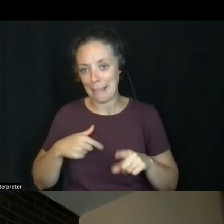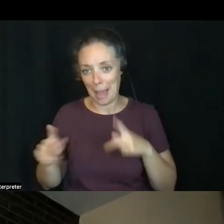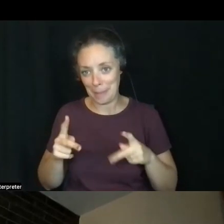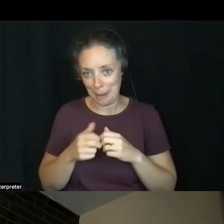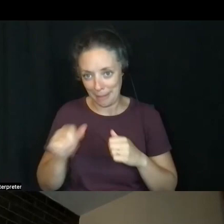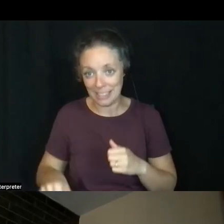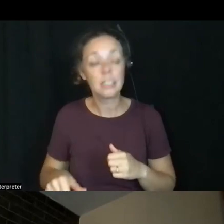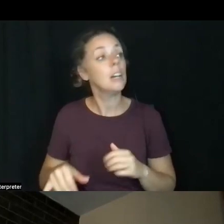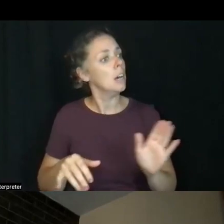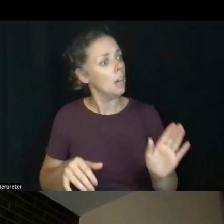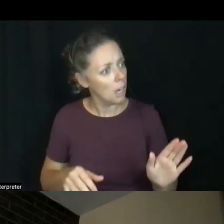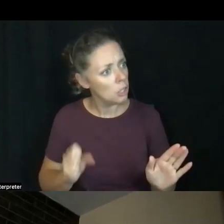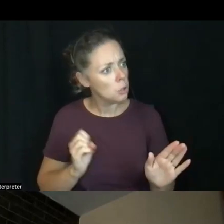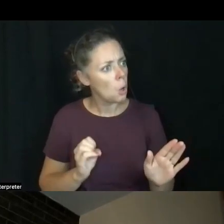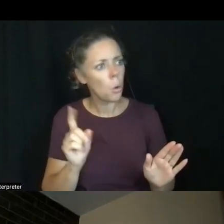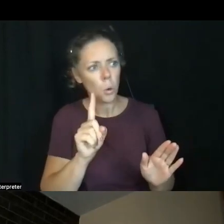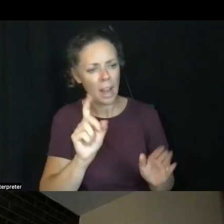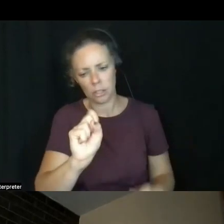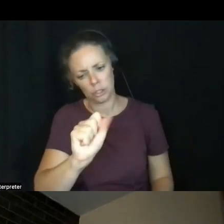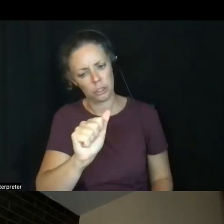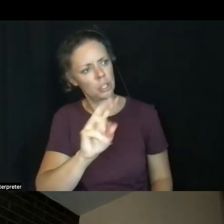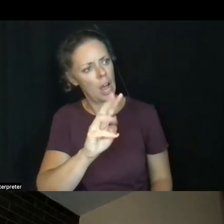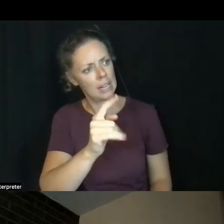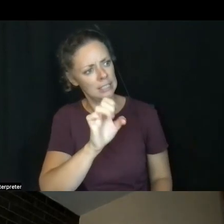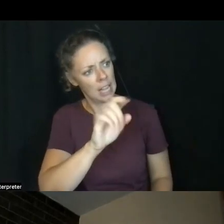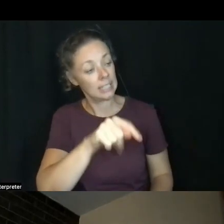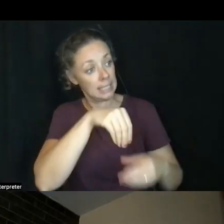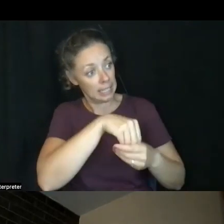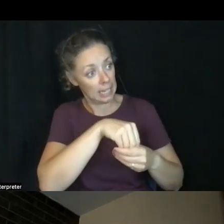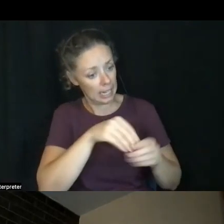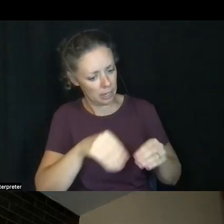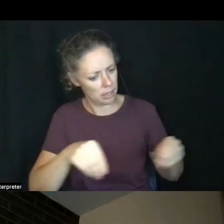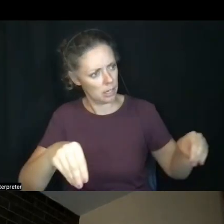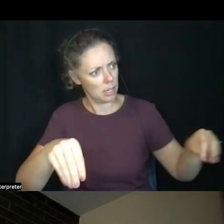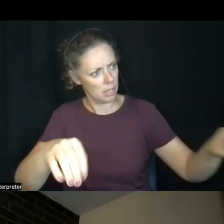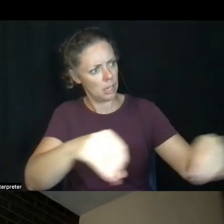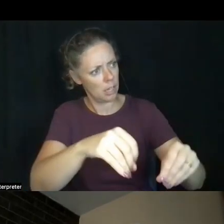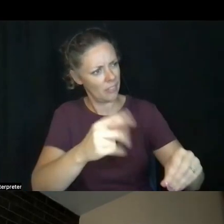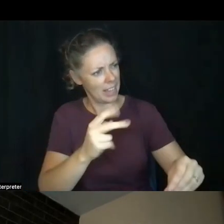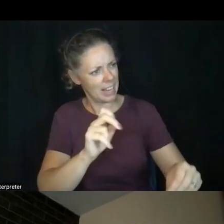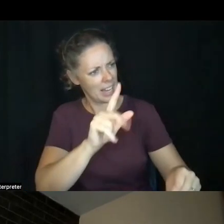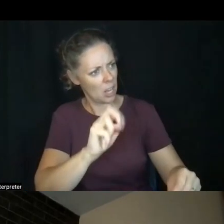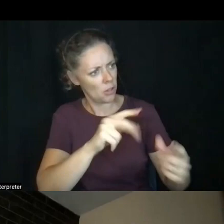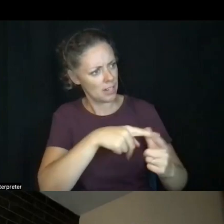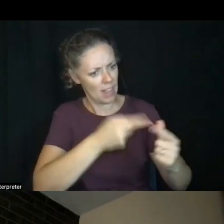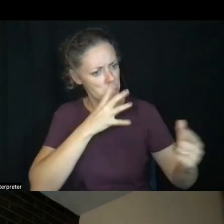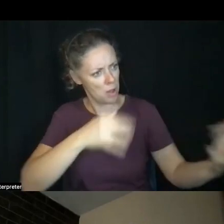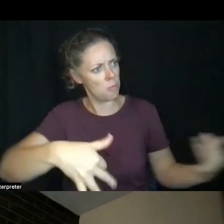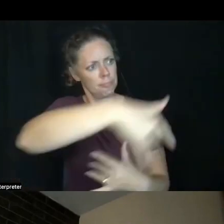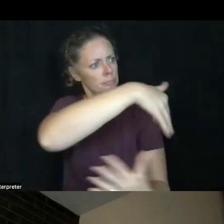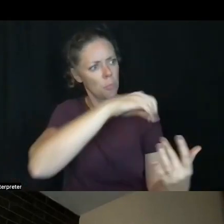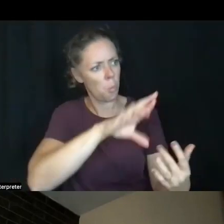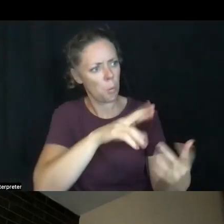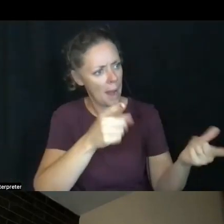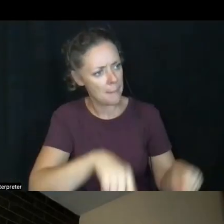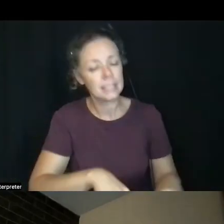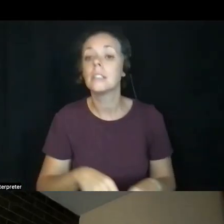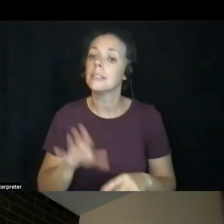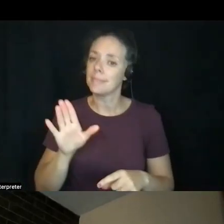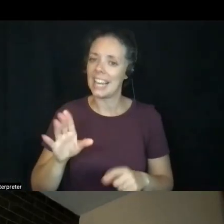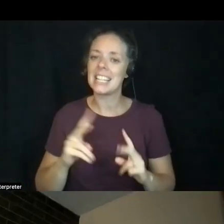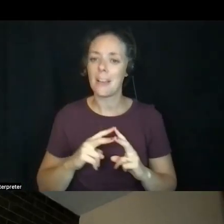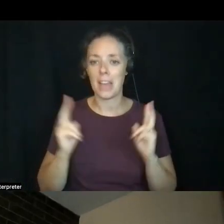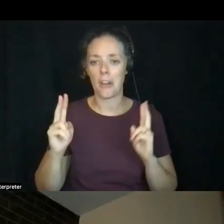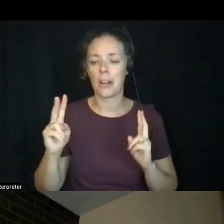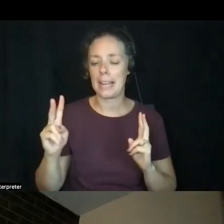does he put this? Does he put the sawdust in the kiln and it goes around? I'm sorry. I just. Yeah. So it's actually a very primitive